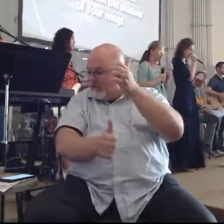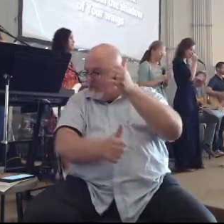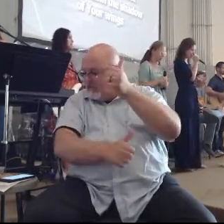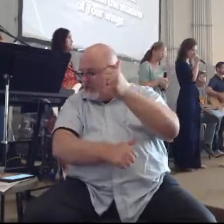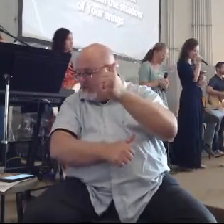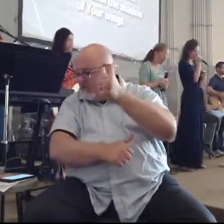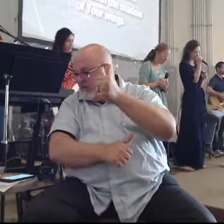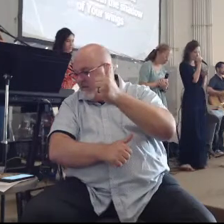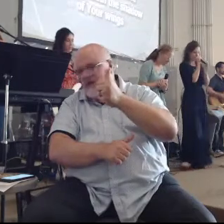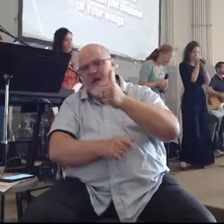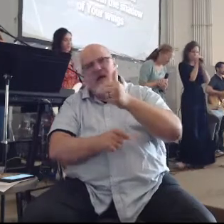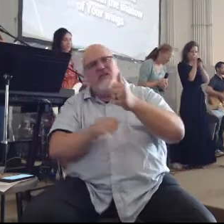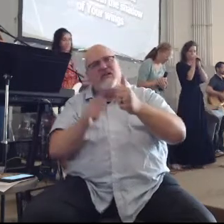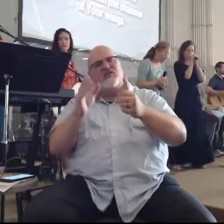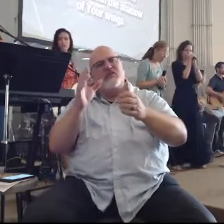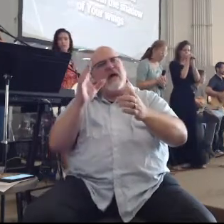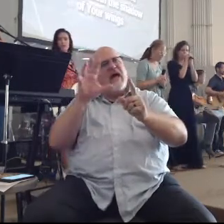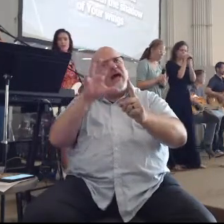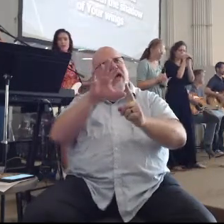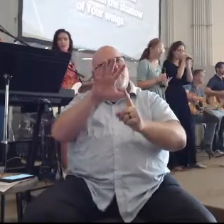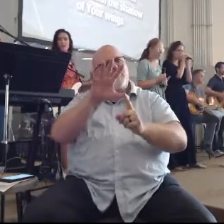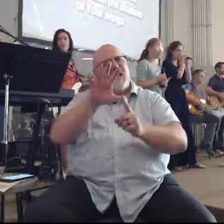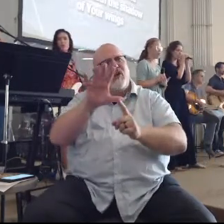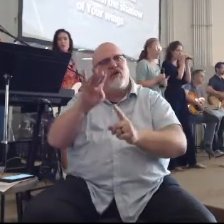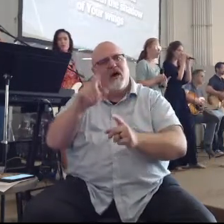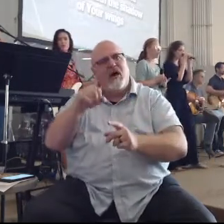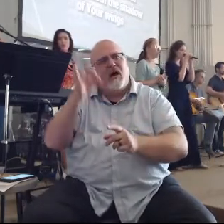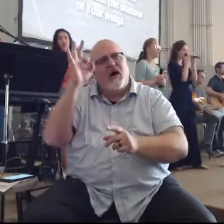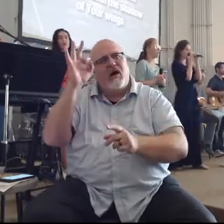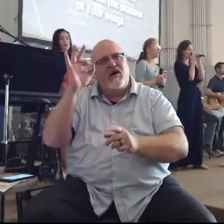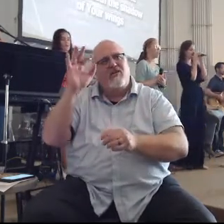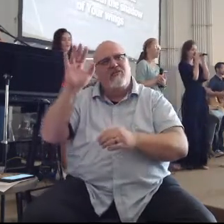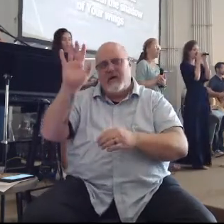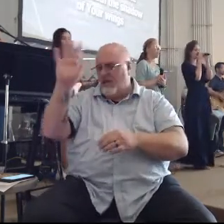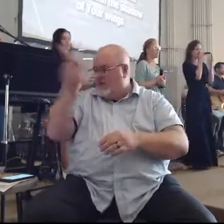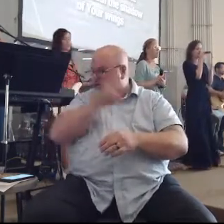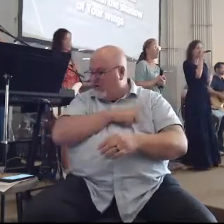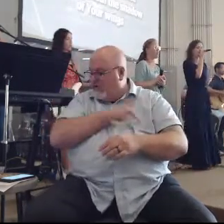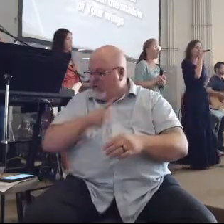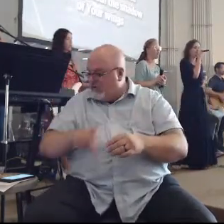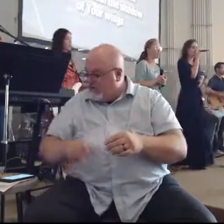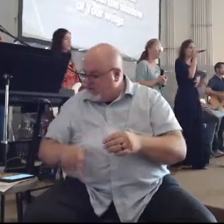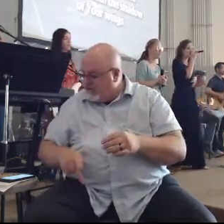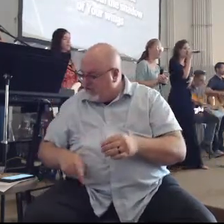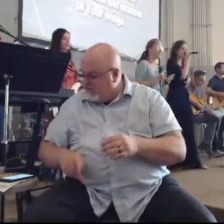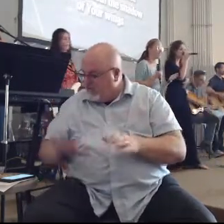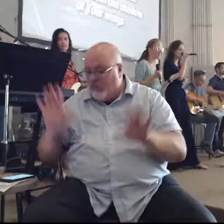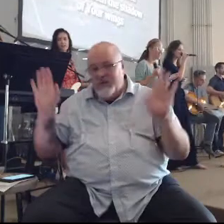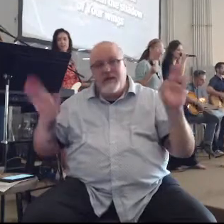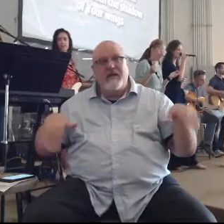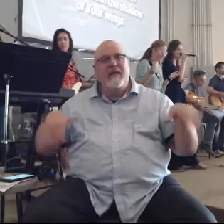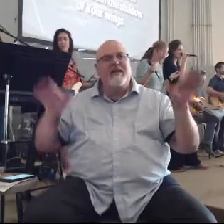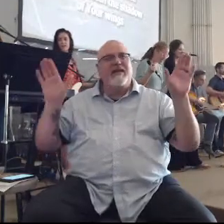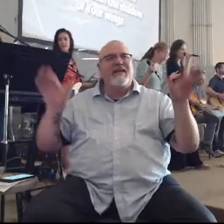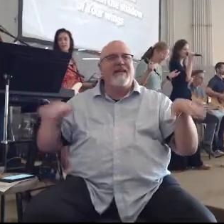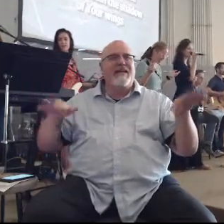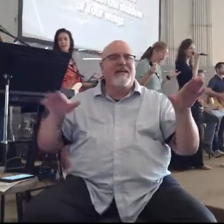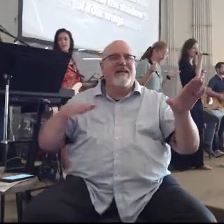beneath the shadow of your wings